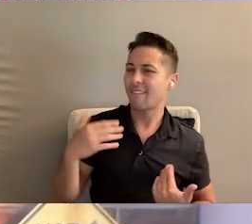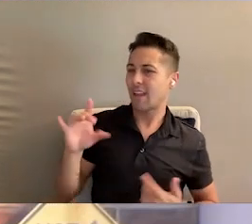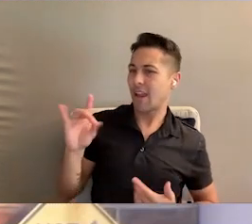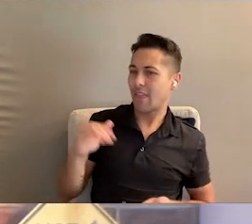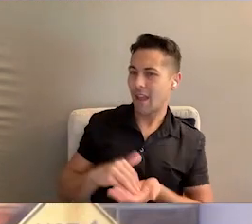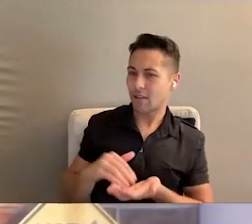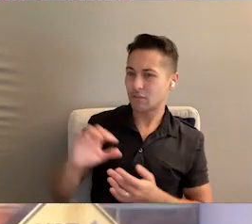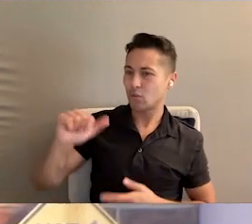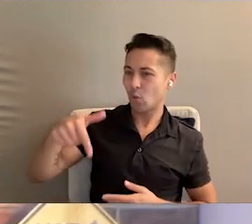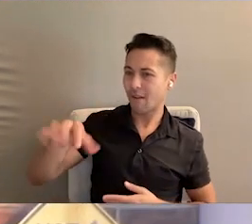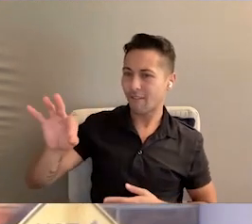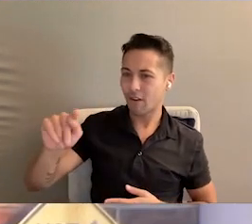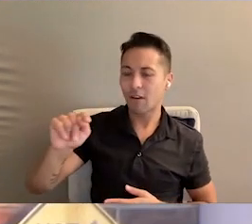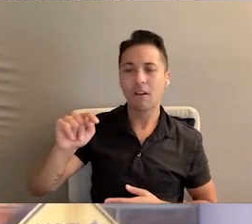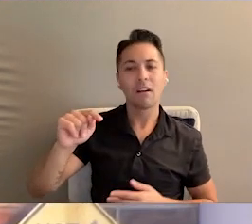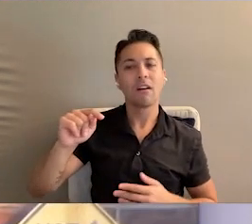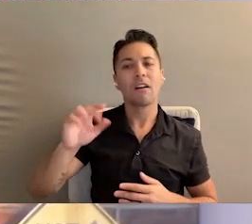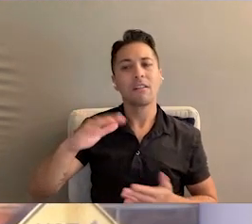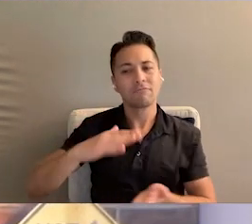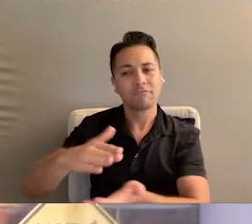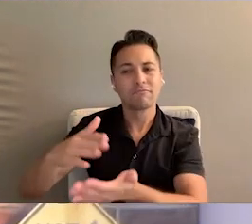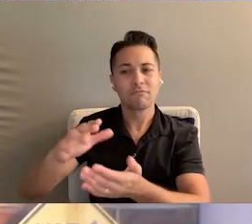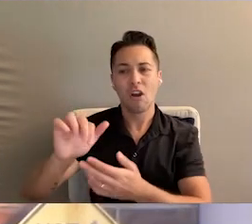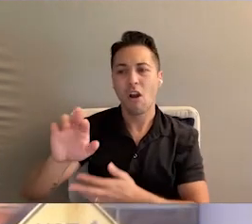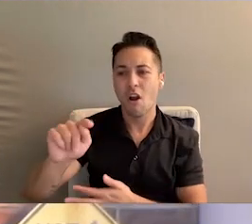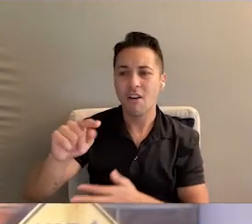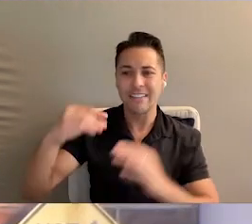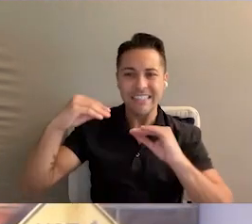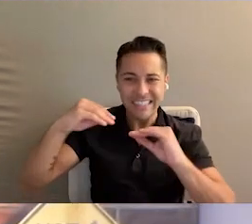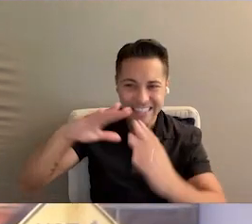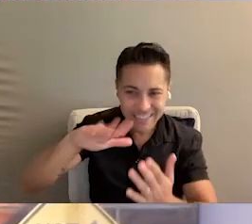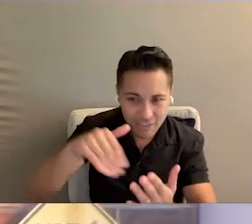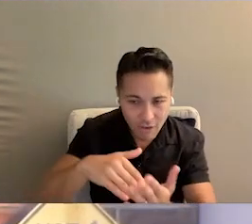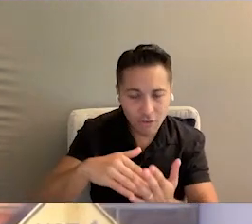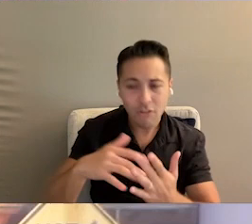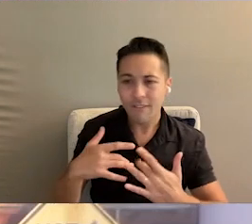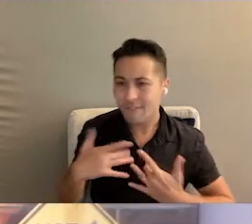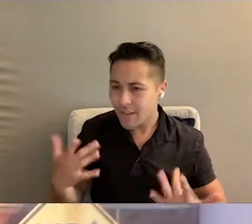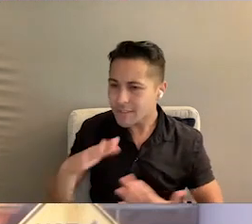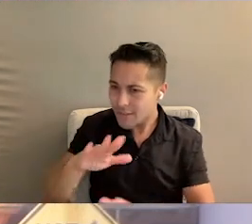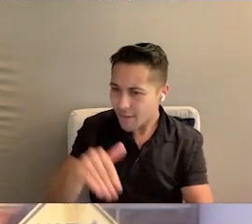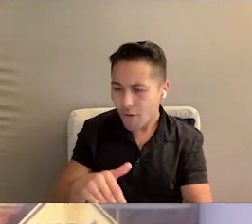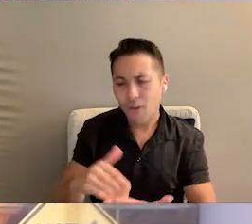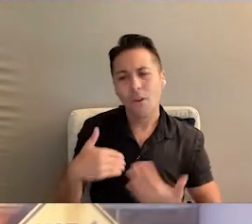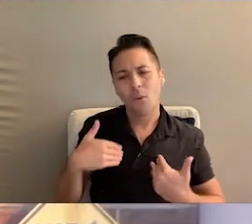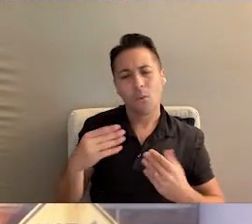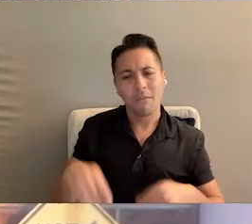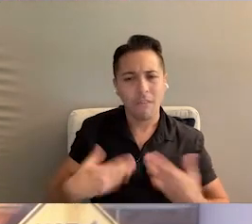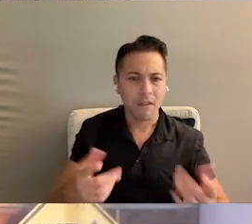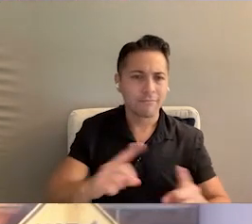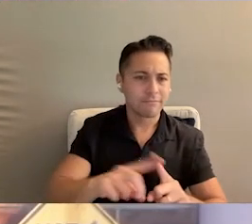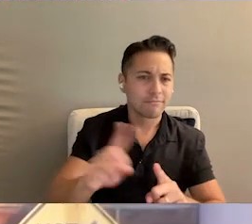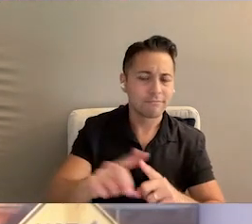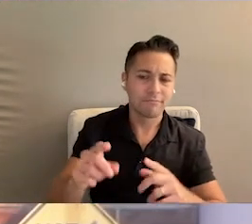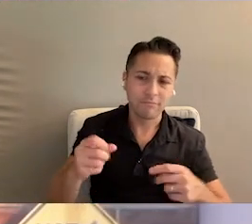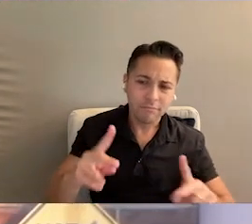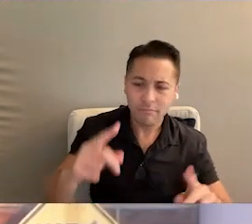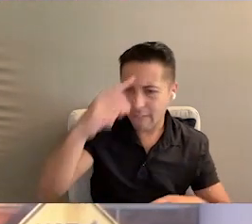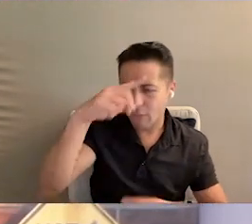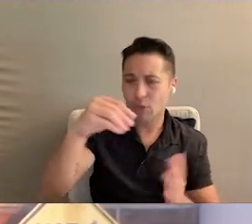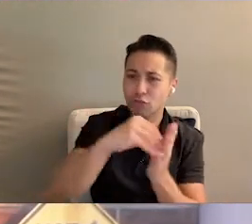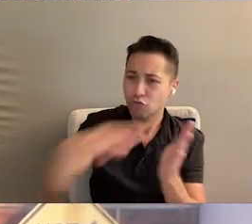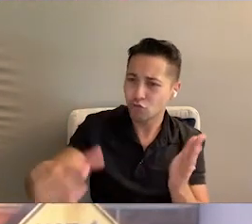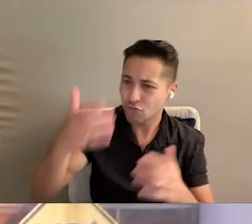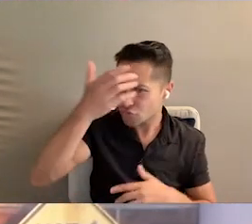,000 square foot culinary arts teaching center and event center, and we provide lots of opportunities for individuals, our